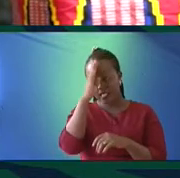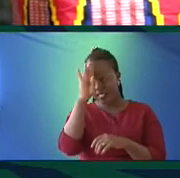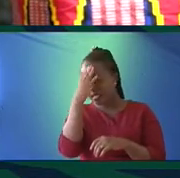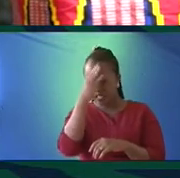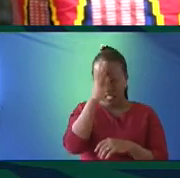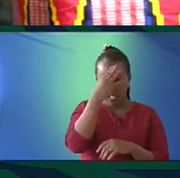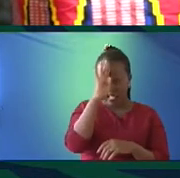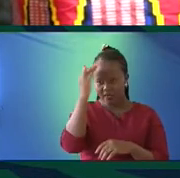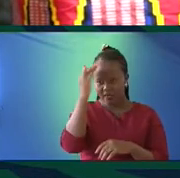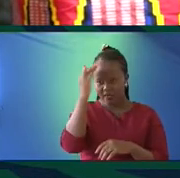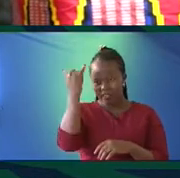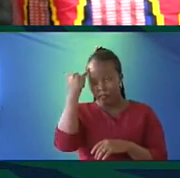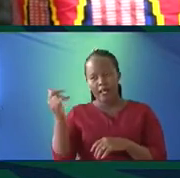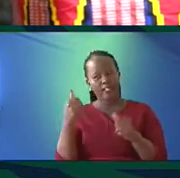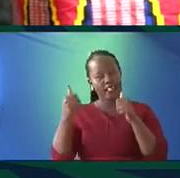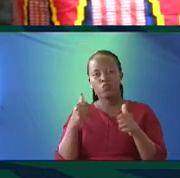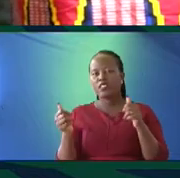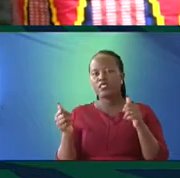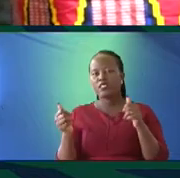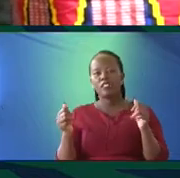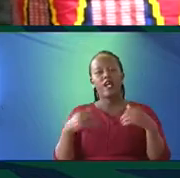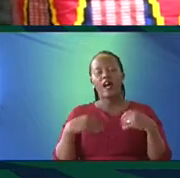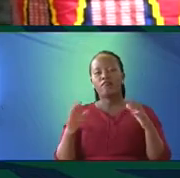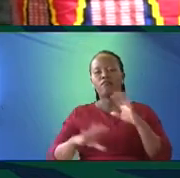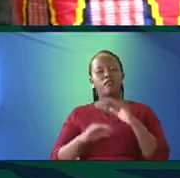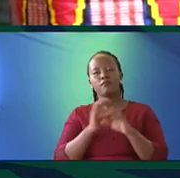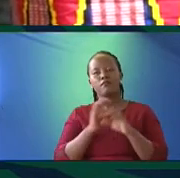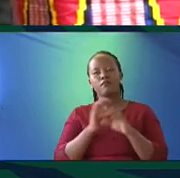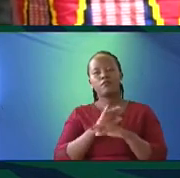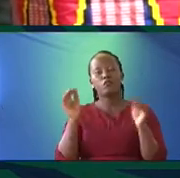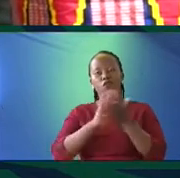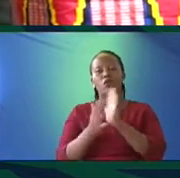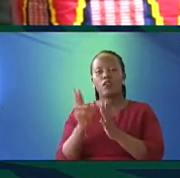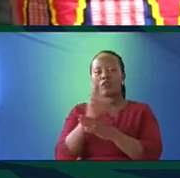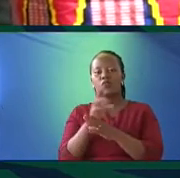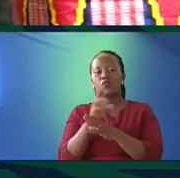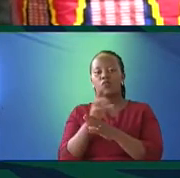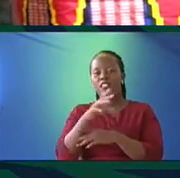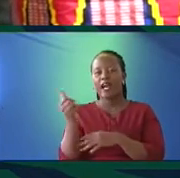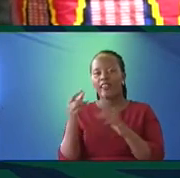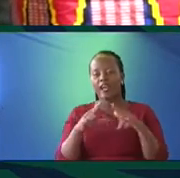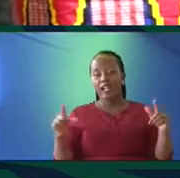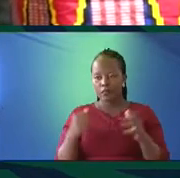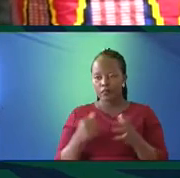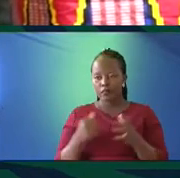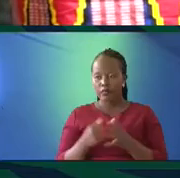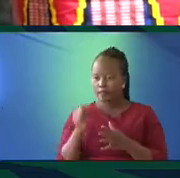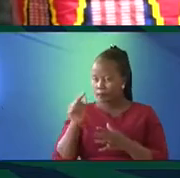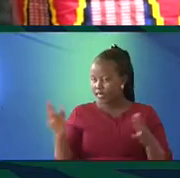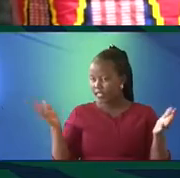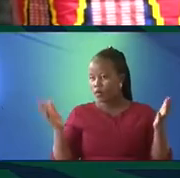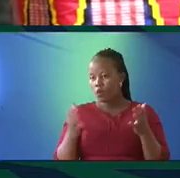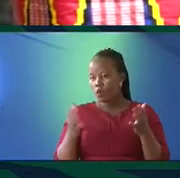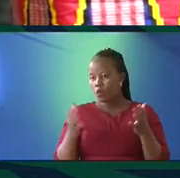you know, the idea that you cannot argue science, you cannot argue scientifically without using a European language, this is actually